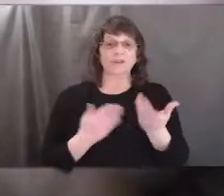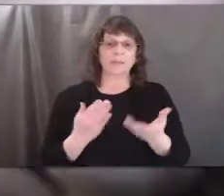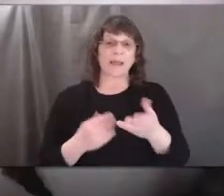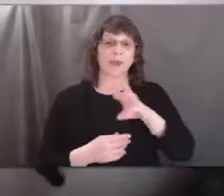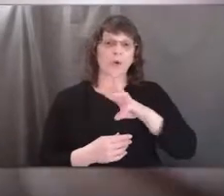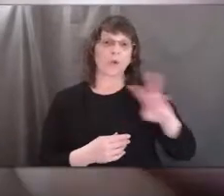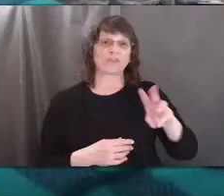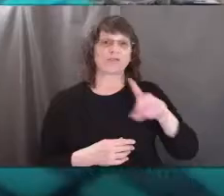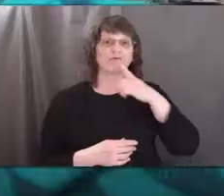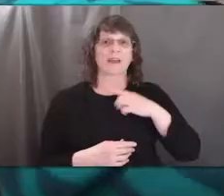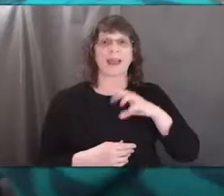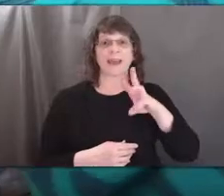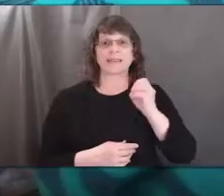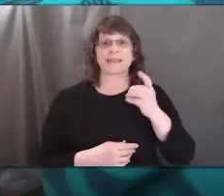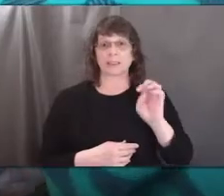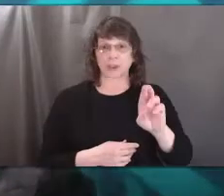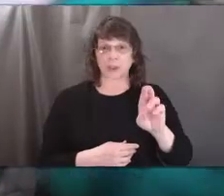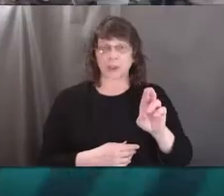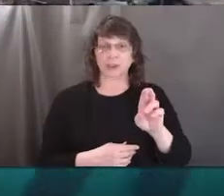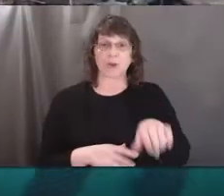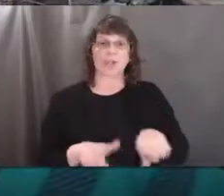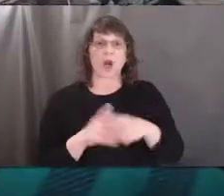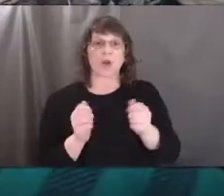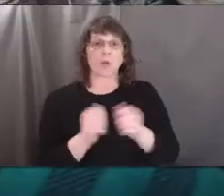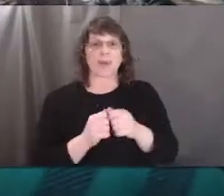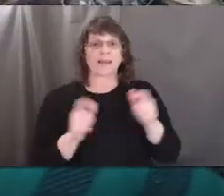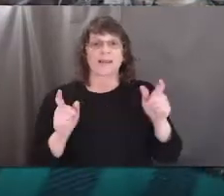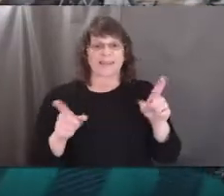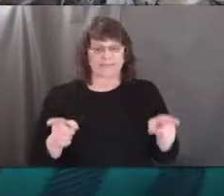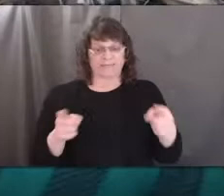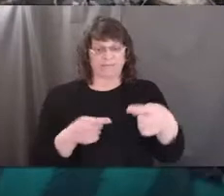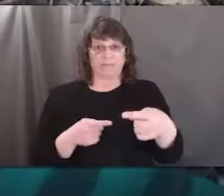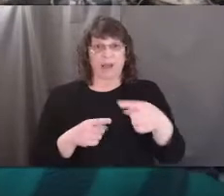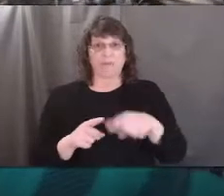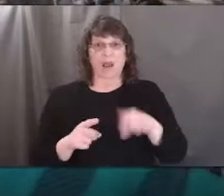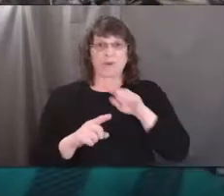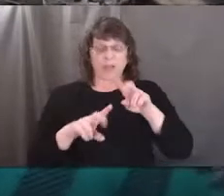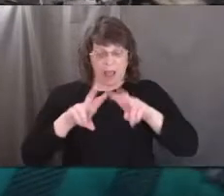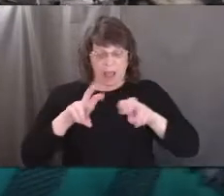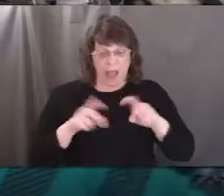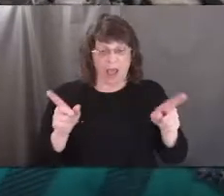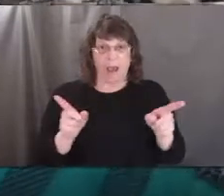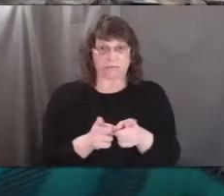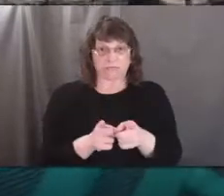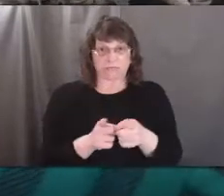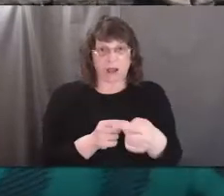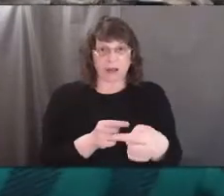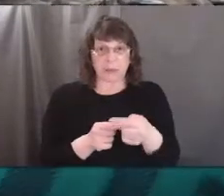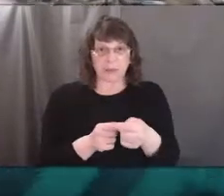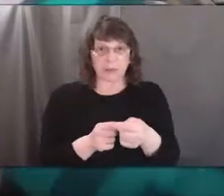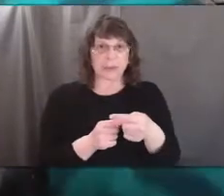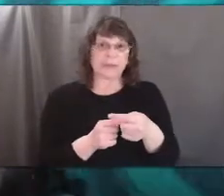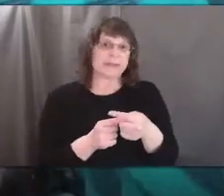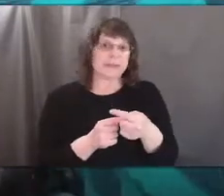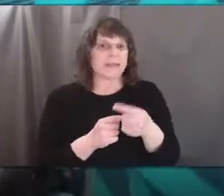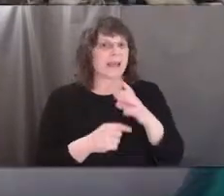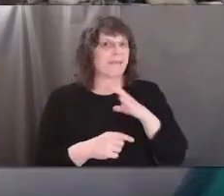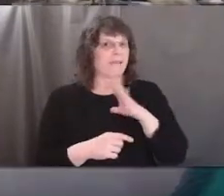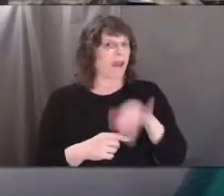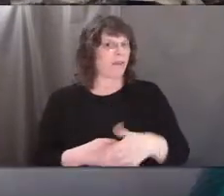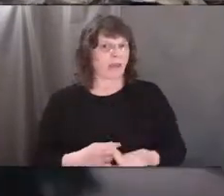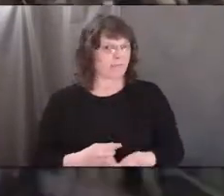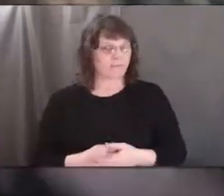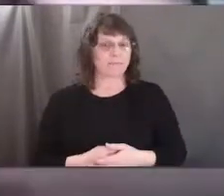western red cedar. So I started out with 6x6 but really there's been so much to find that I ended up on kind of a 2x2 and I'm okay with it.